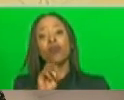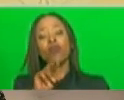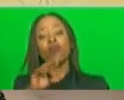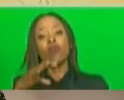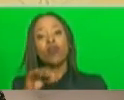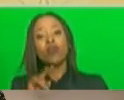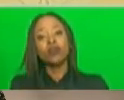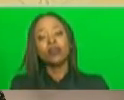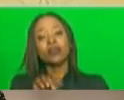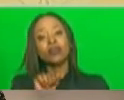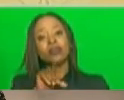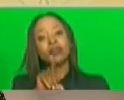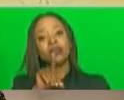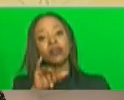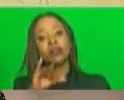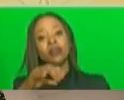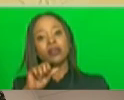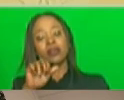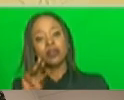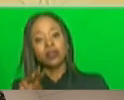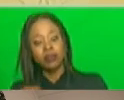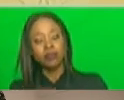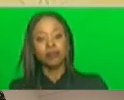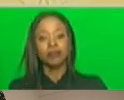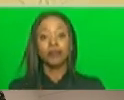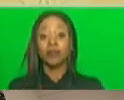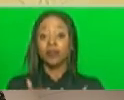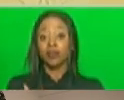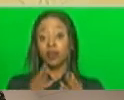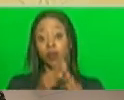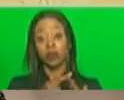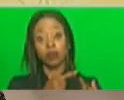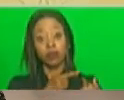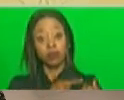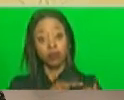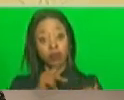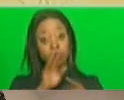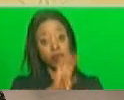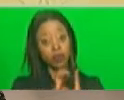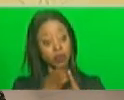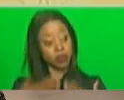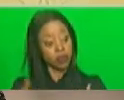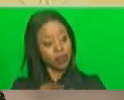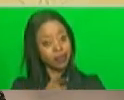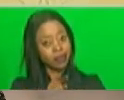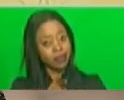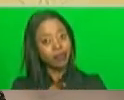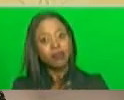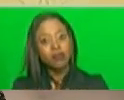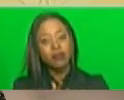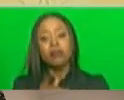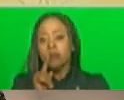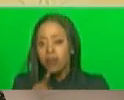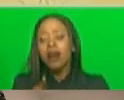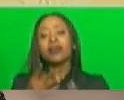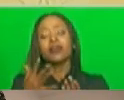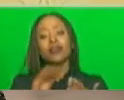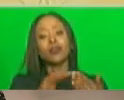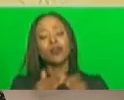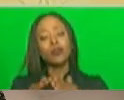another challenge is that responsibility for environmental health that should happen in our communities